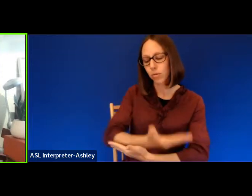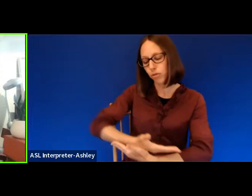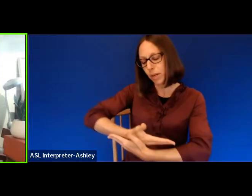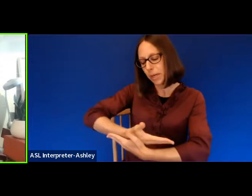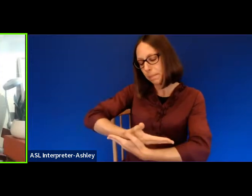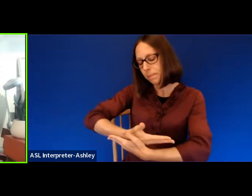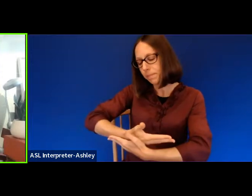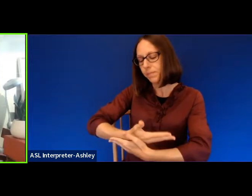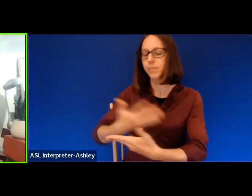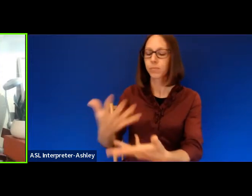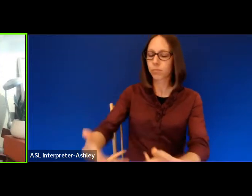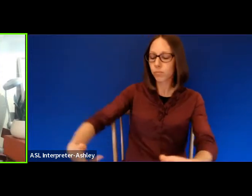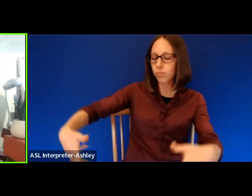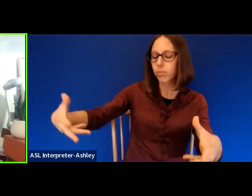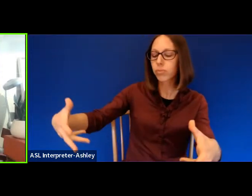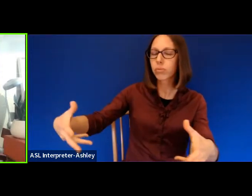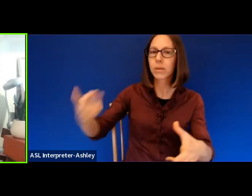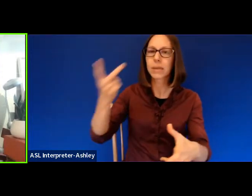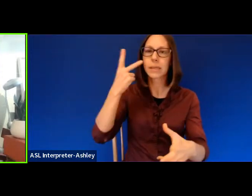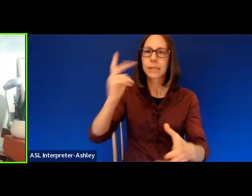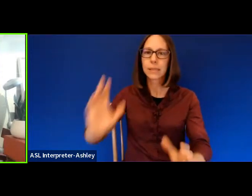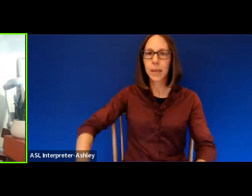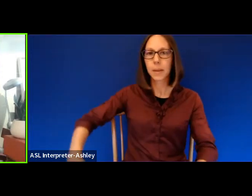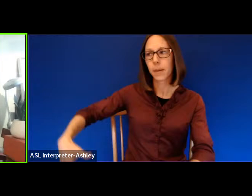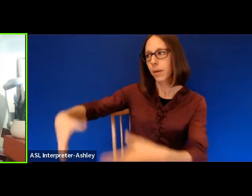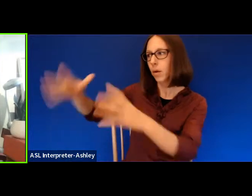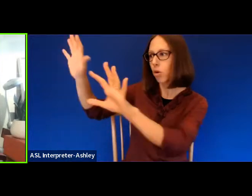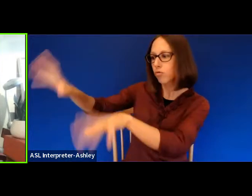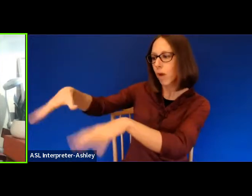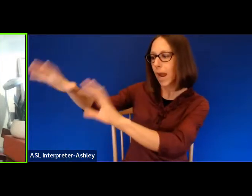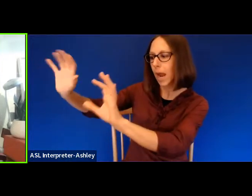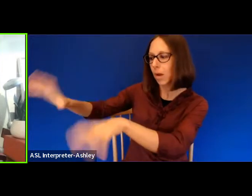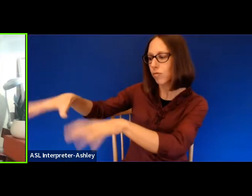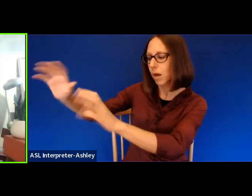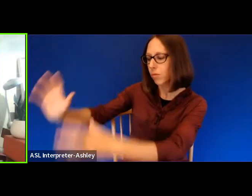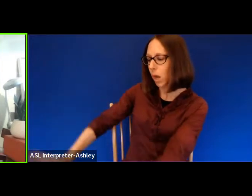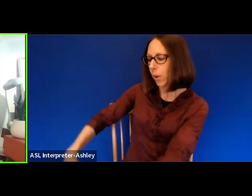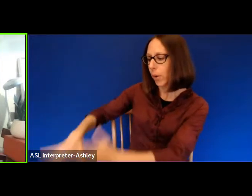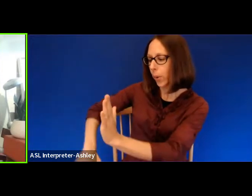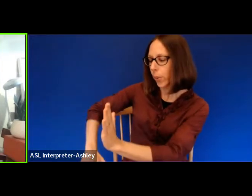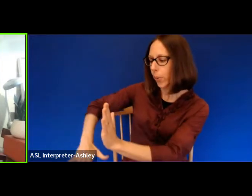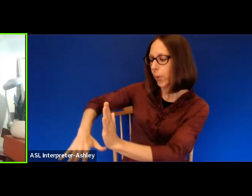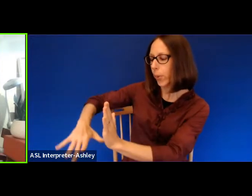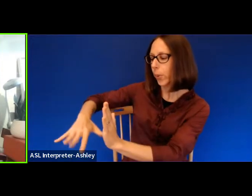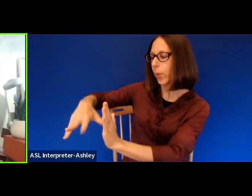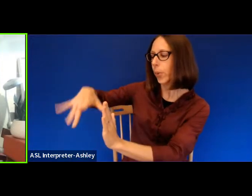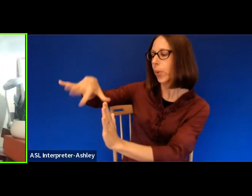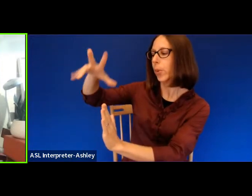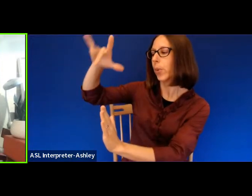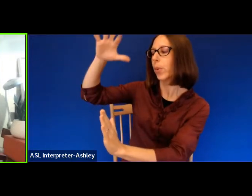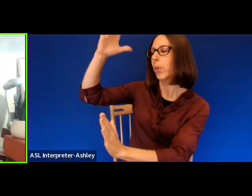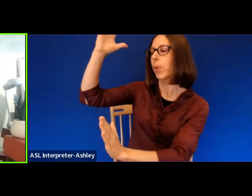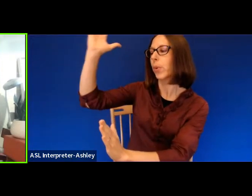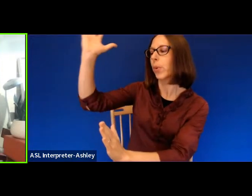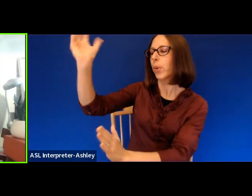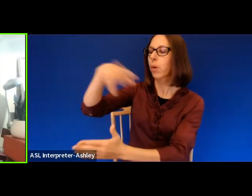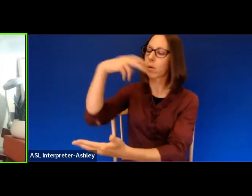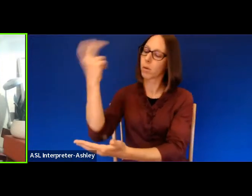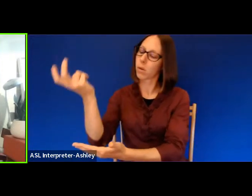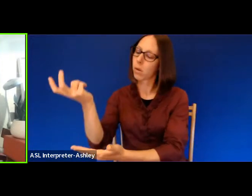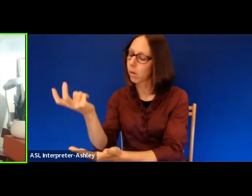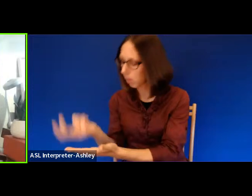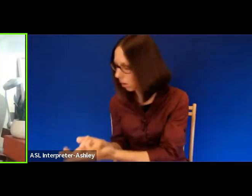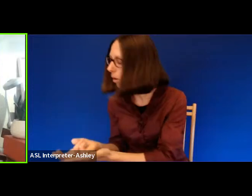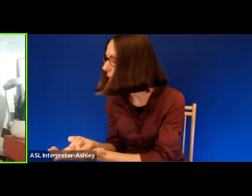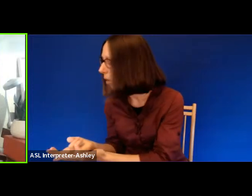There's a barrel full of rainwater beside the house that my infant father will fall into, trying to see himself.